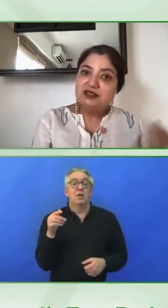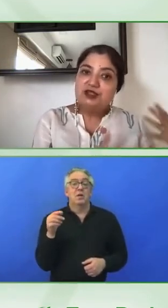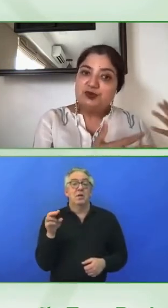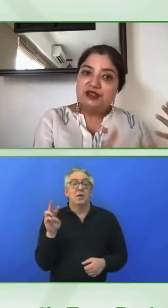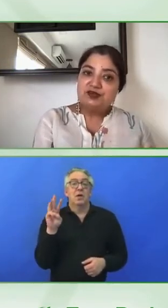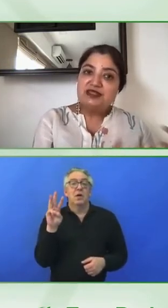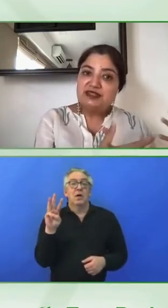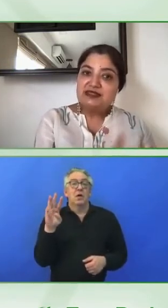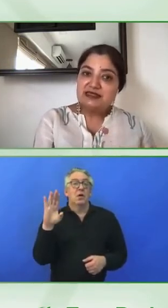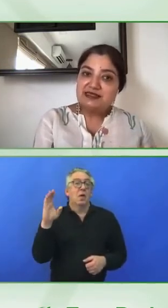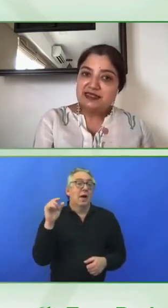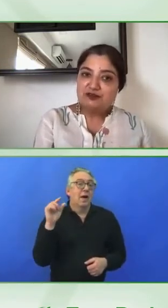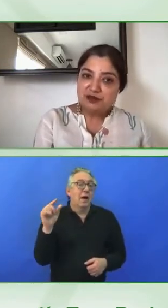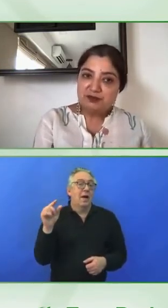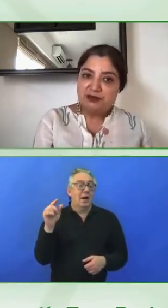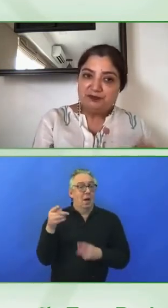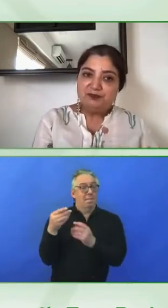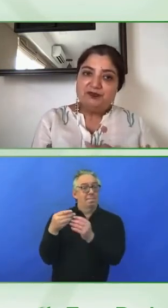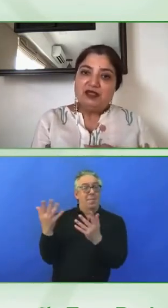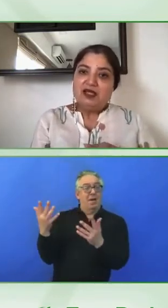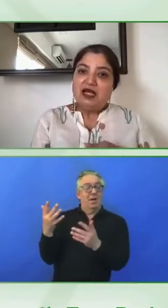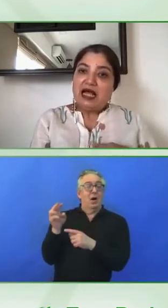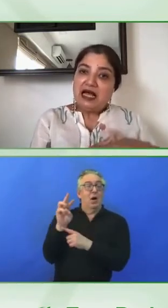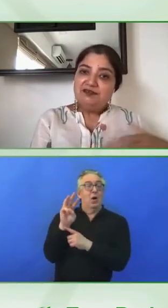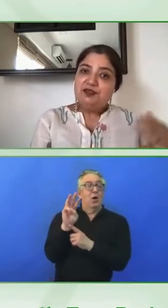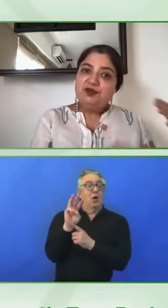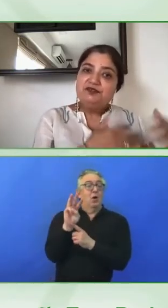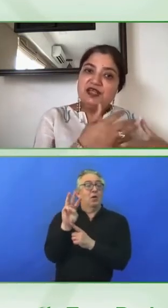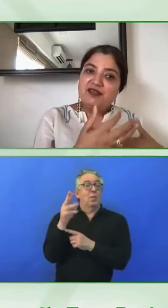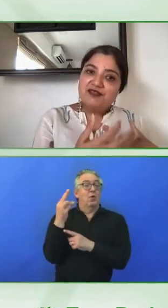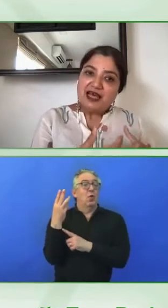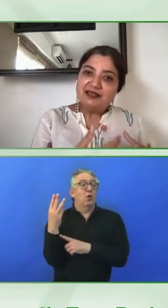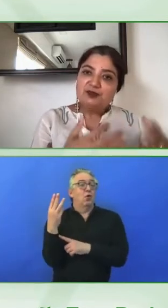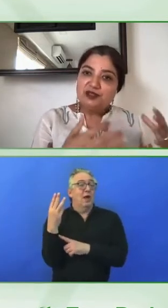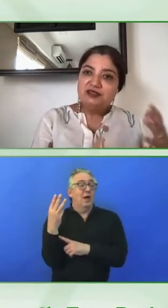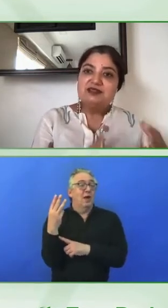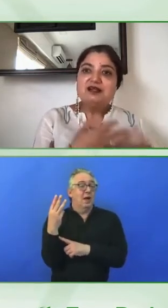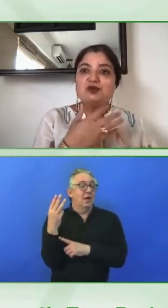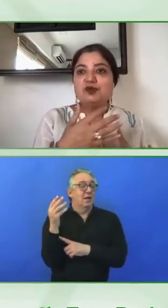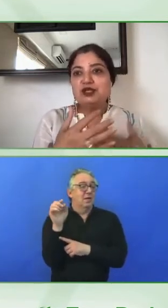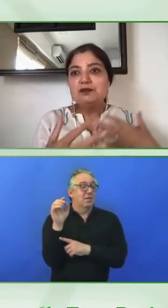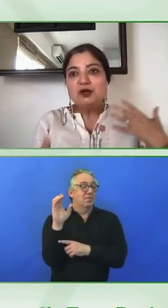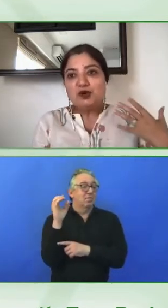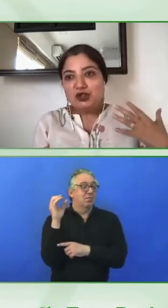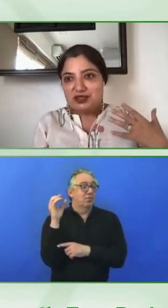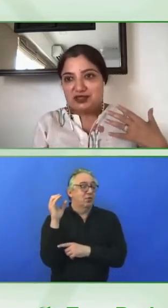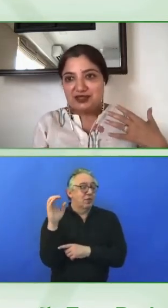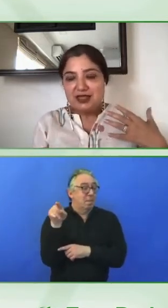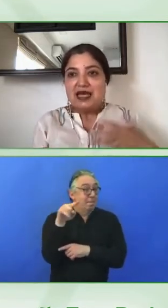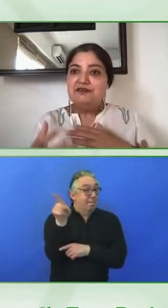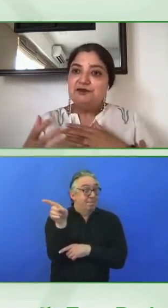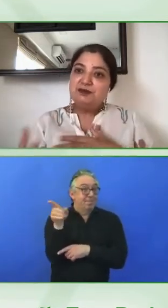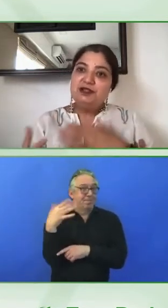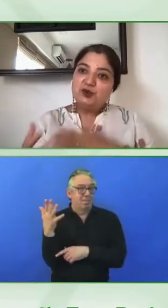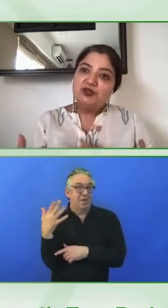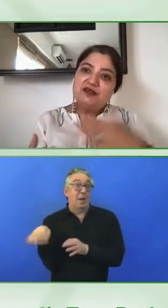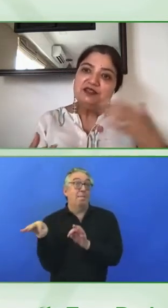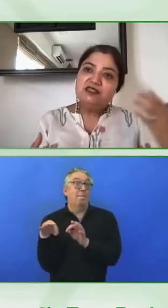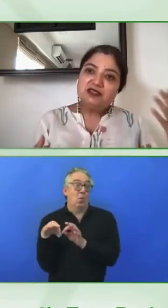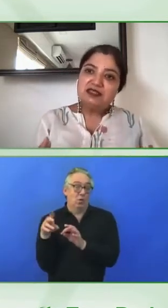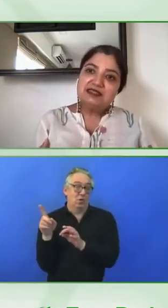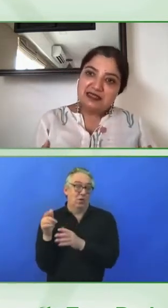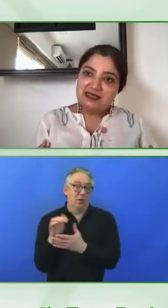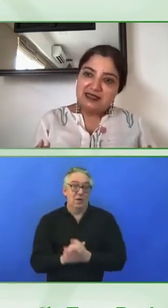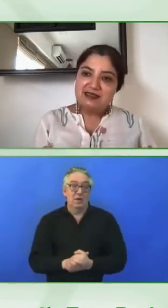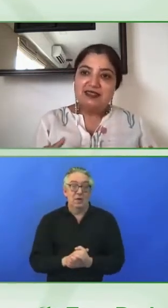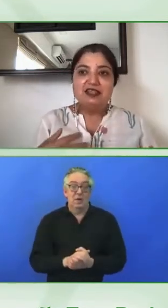very critical to increasing the skill set of people. After we've done that, we can start talking about audits. And if people don't